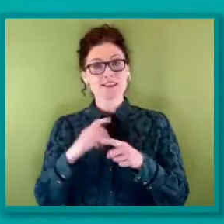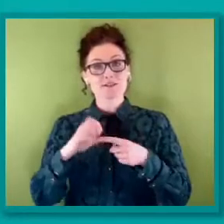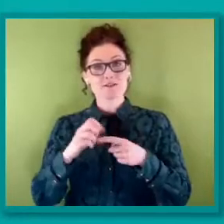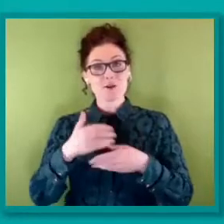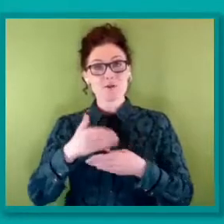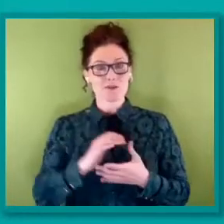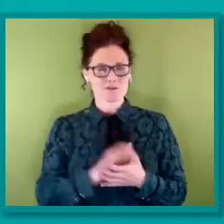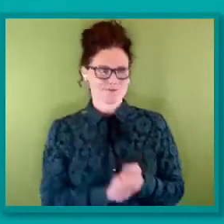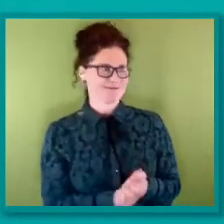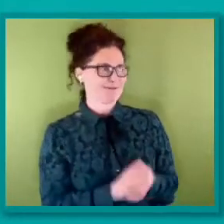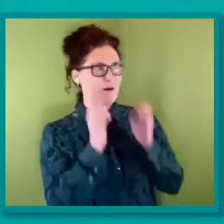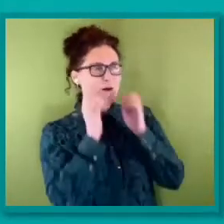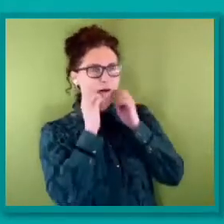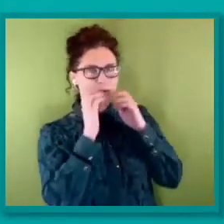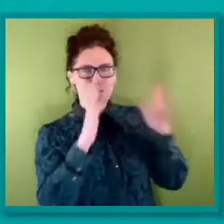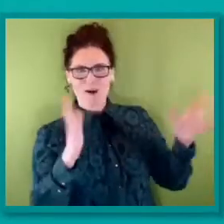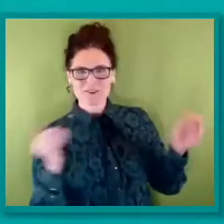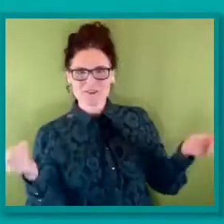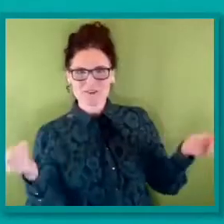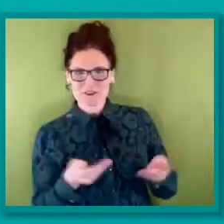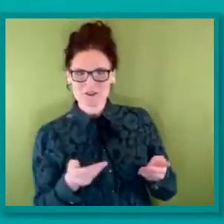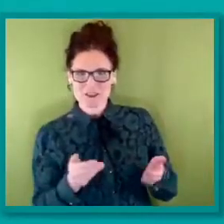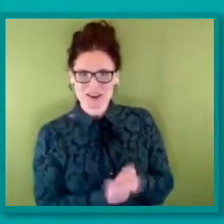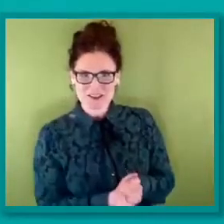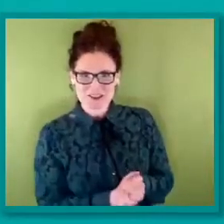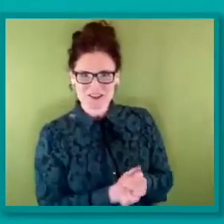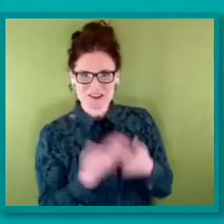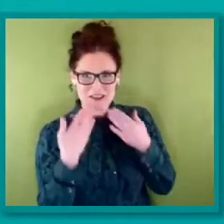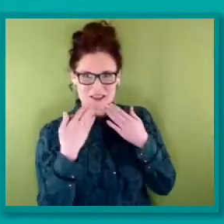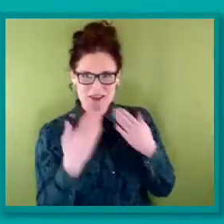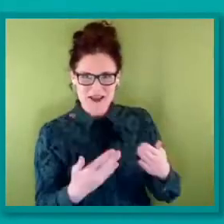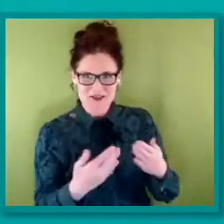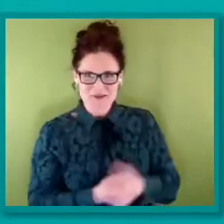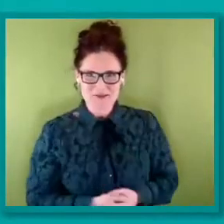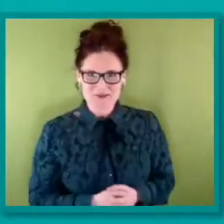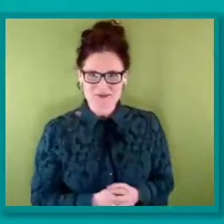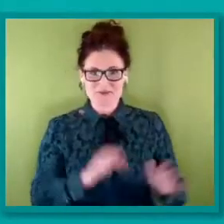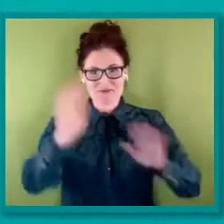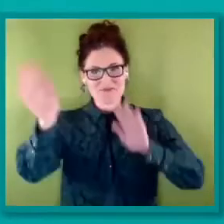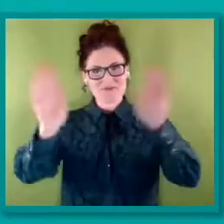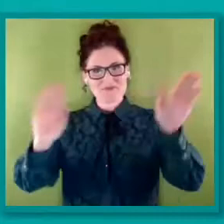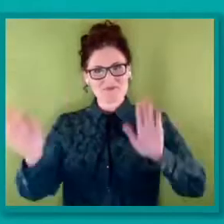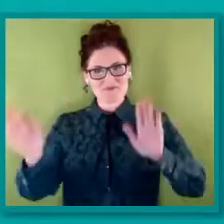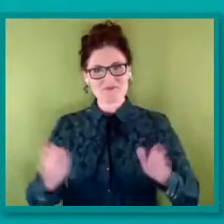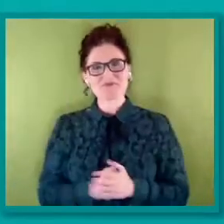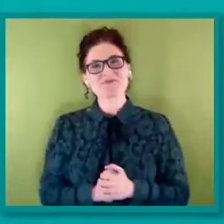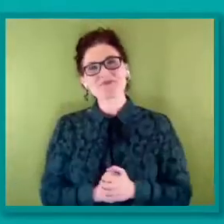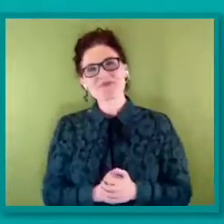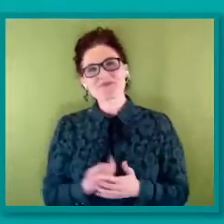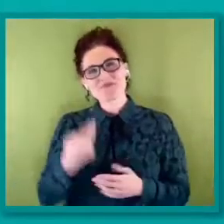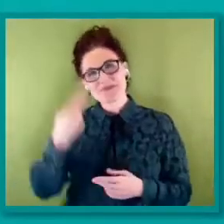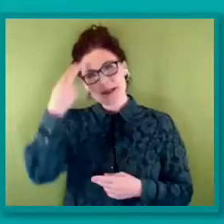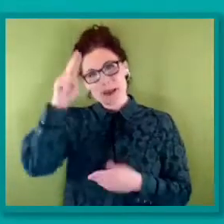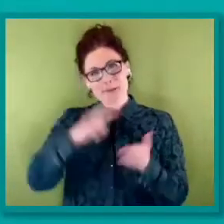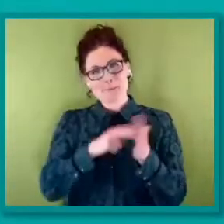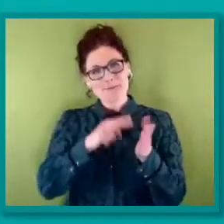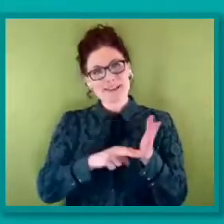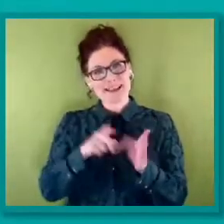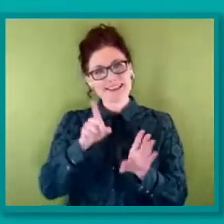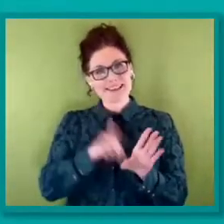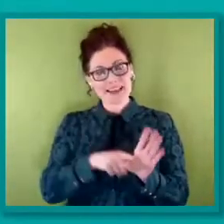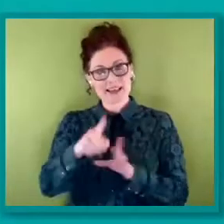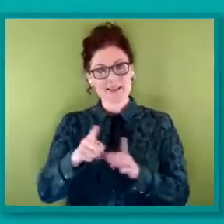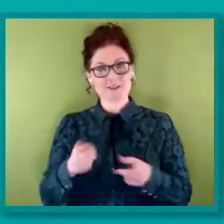wonderful introduction, Maria. Thank you. So hello, everyone. My name is Nancy. I'm the chief executive of